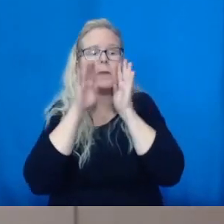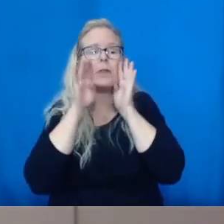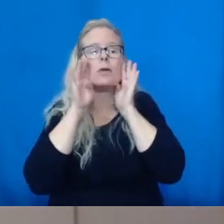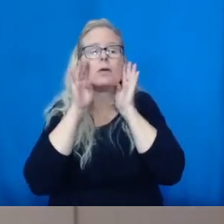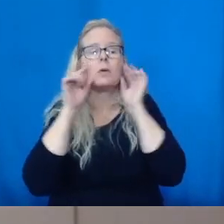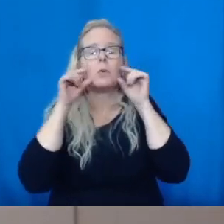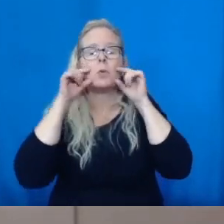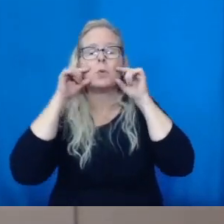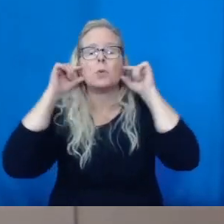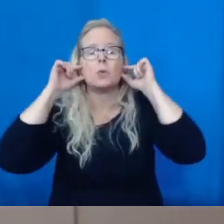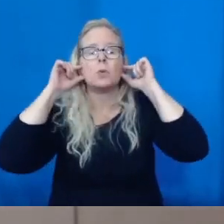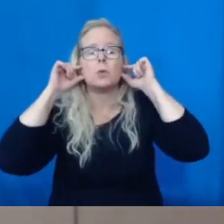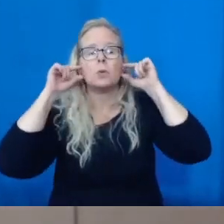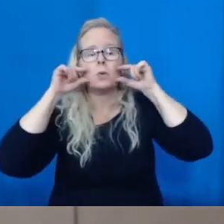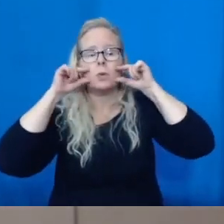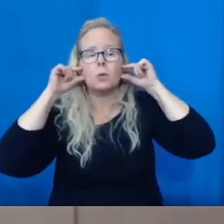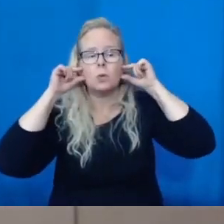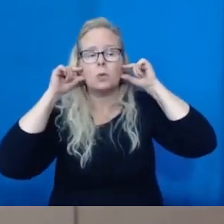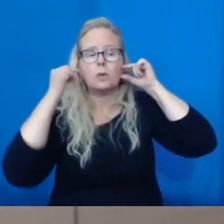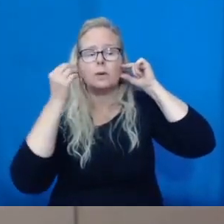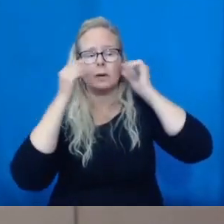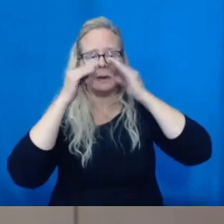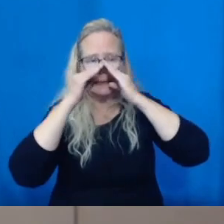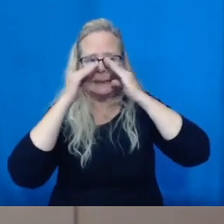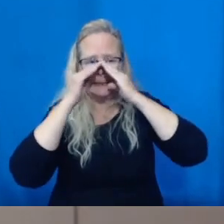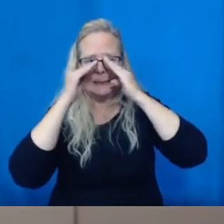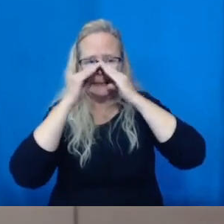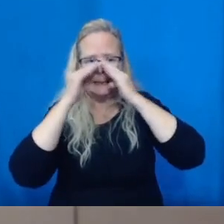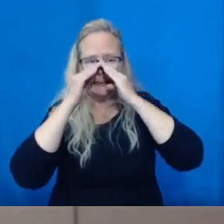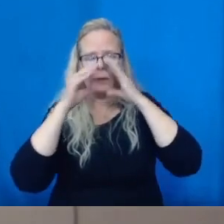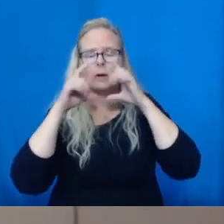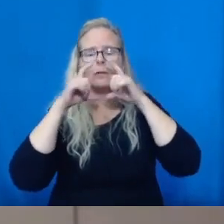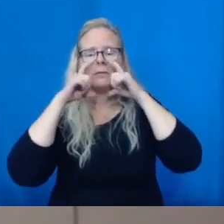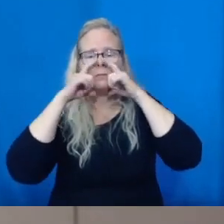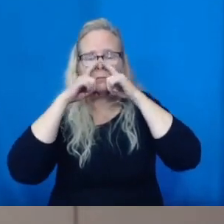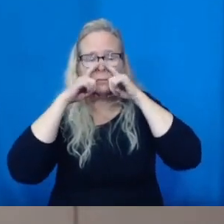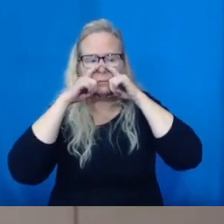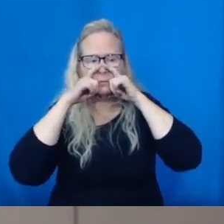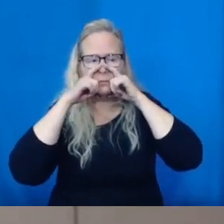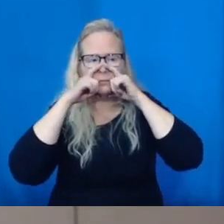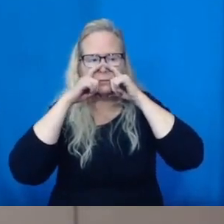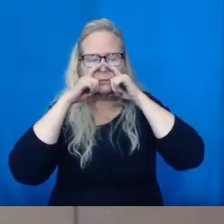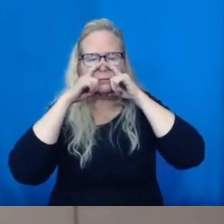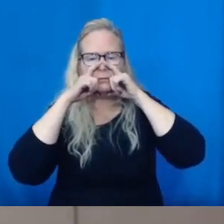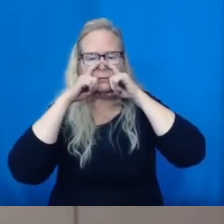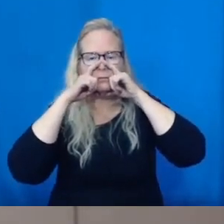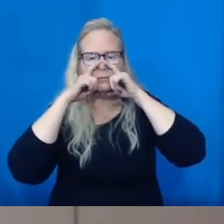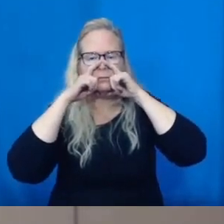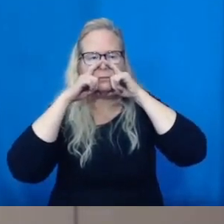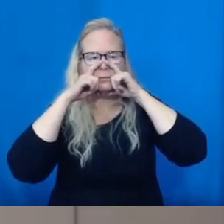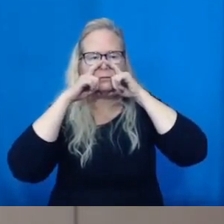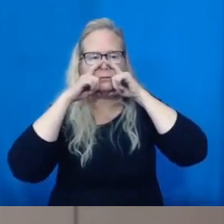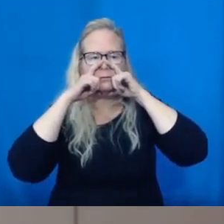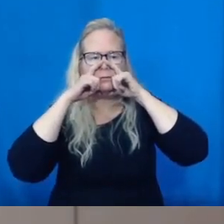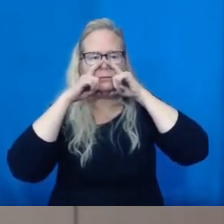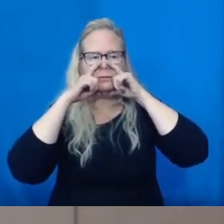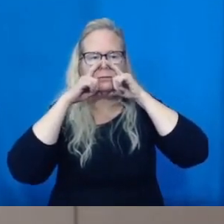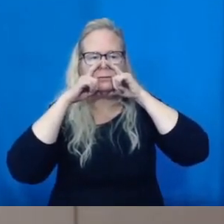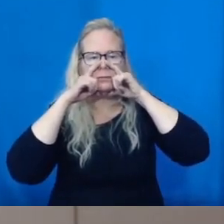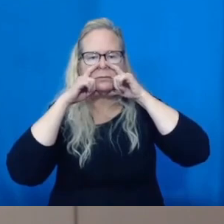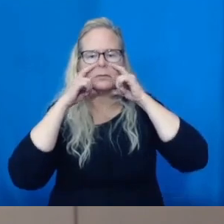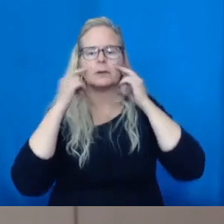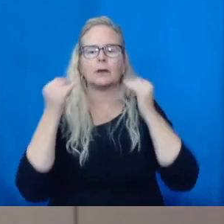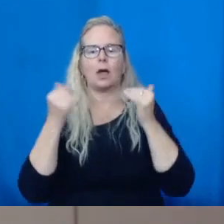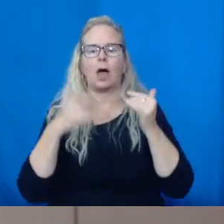And now I'm going to try a seal check. So I'm going to put my, cut my hands over, inhale sharply. I feel the mask coming in. I'm going to